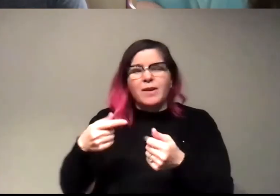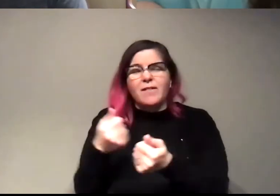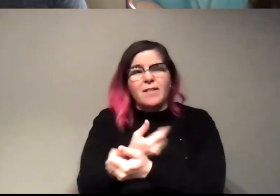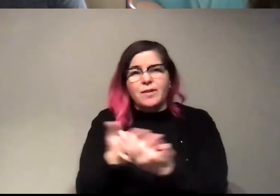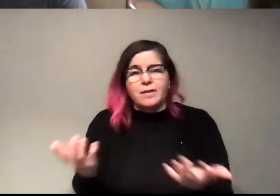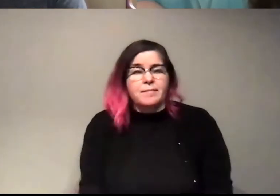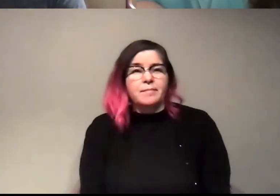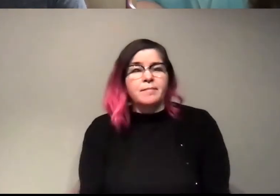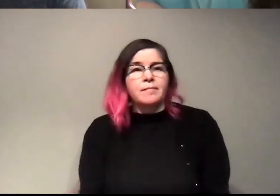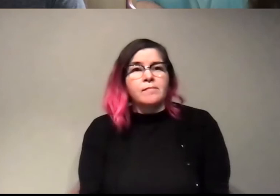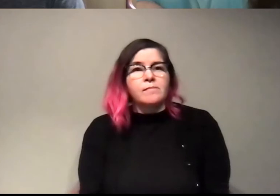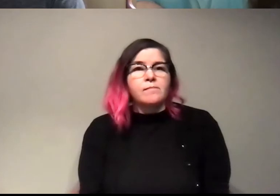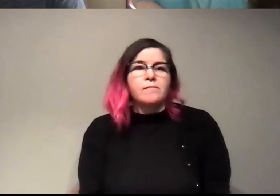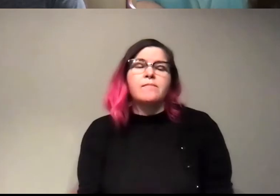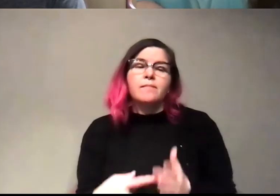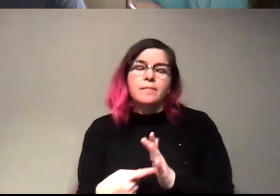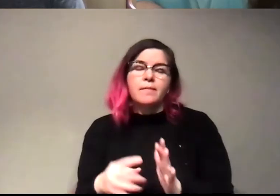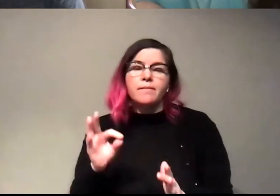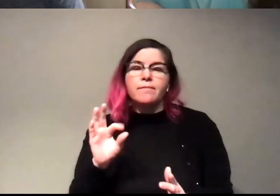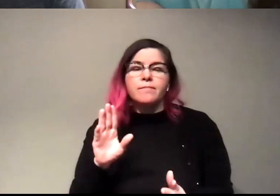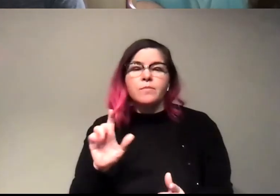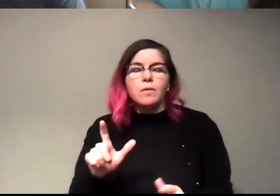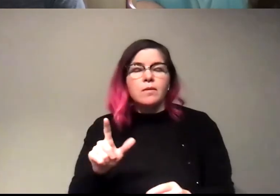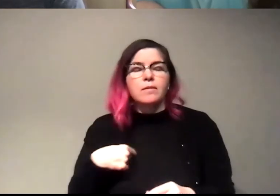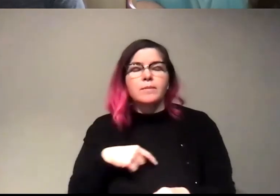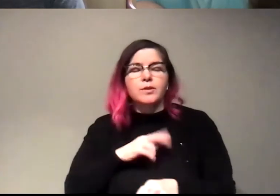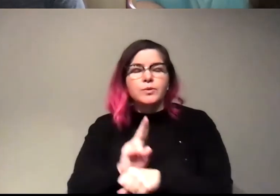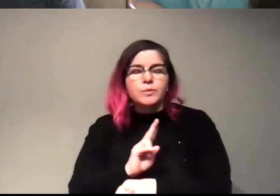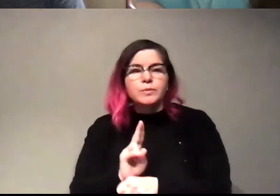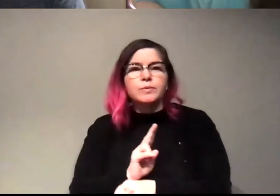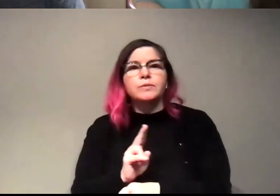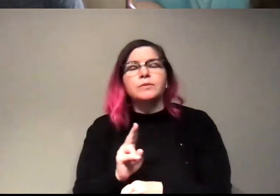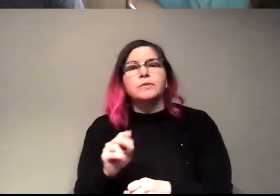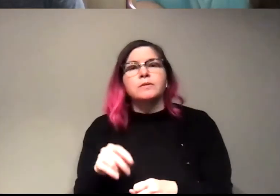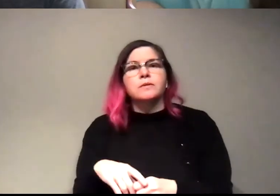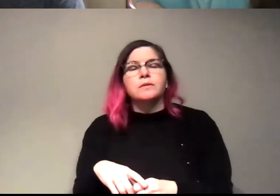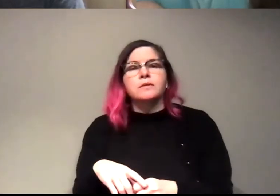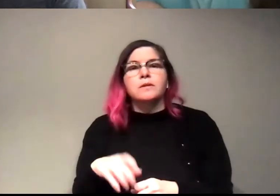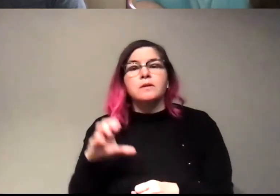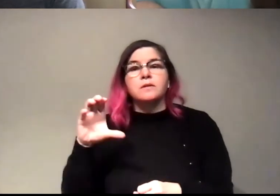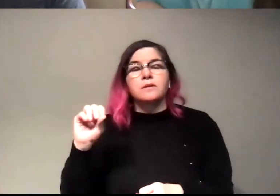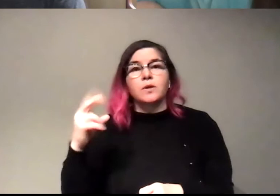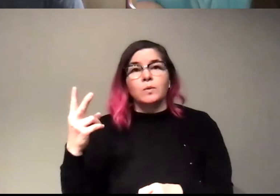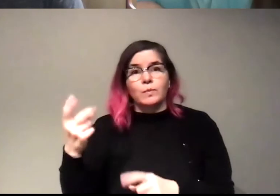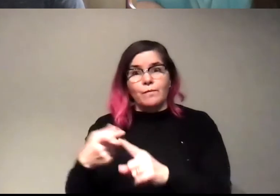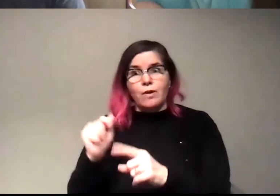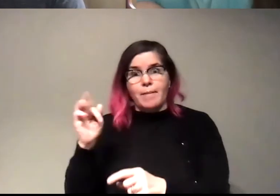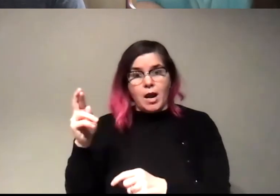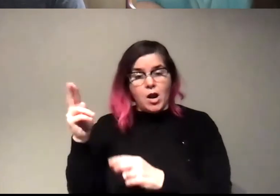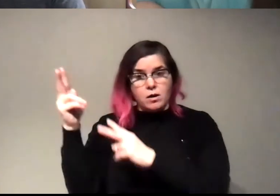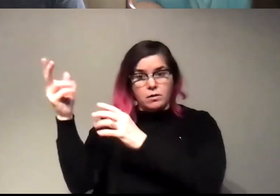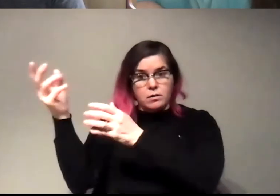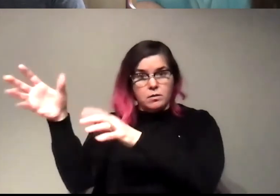you know? So, you know, the fuels we use, like if we can pull, you know, pull carbon dioxide out of the air and then